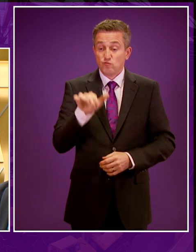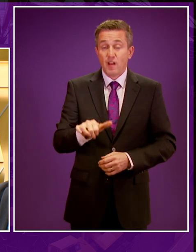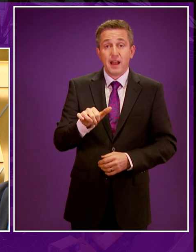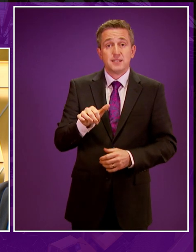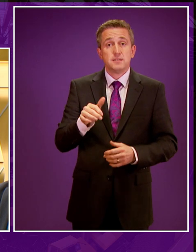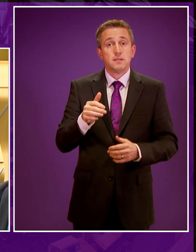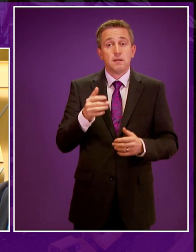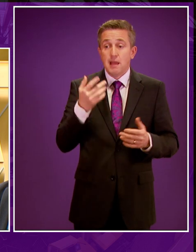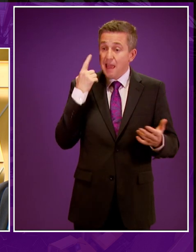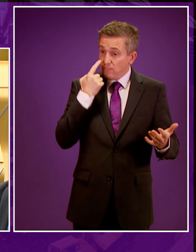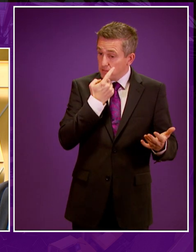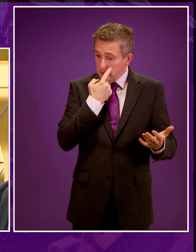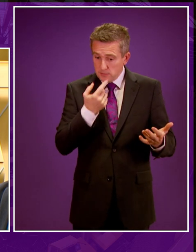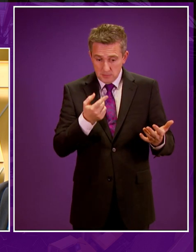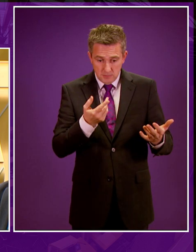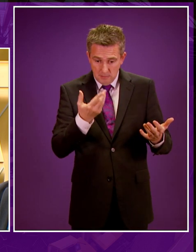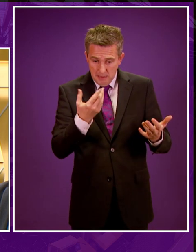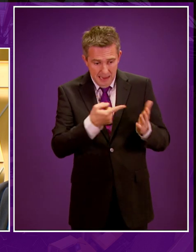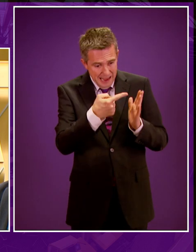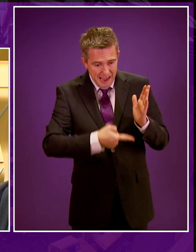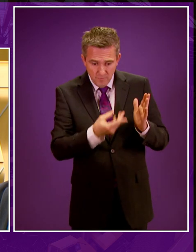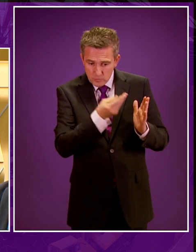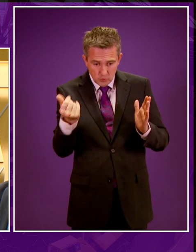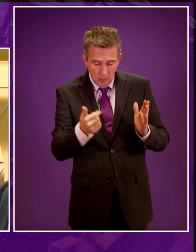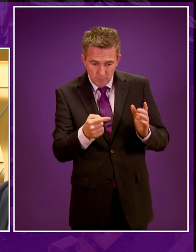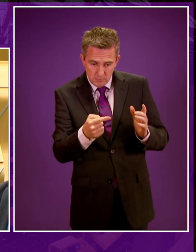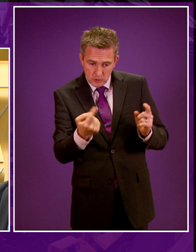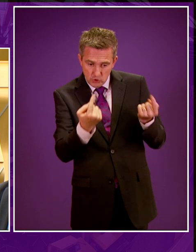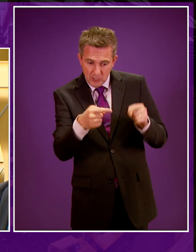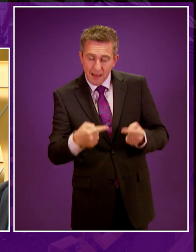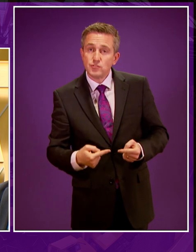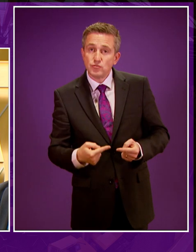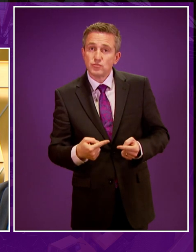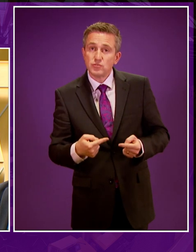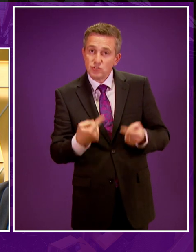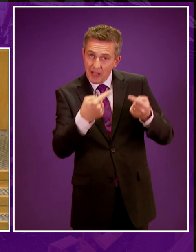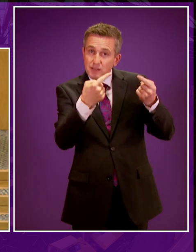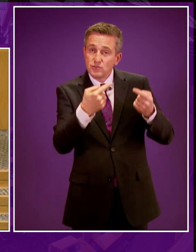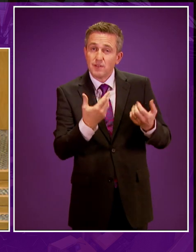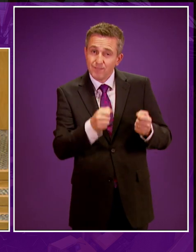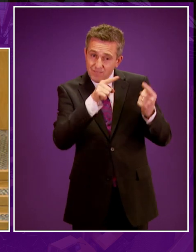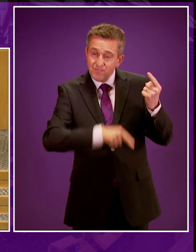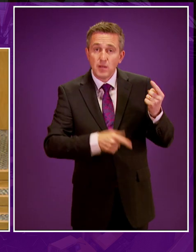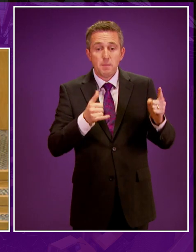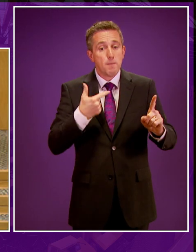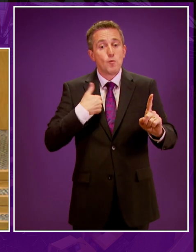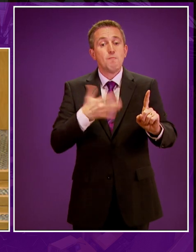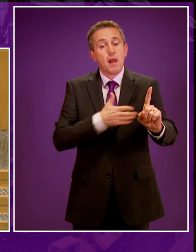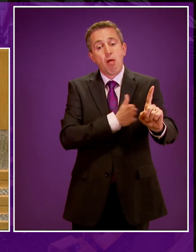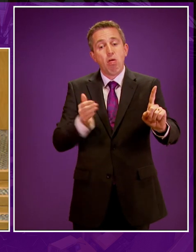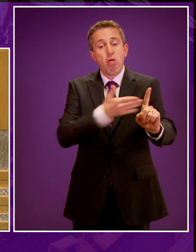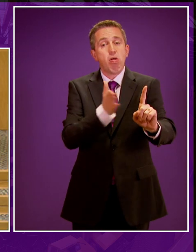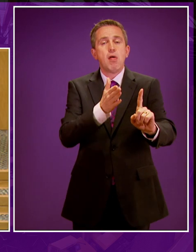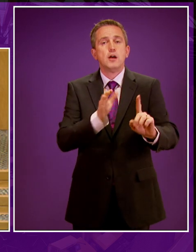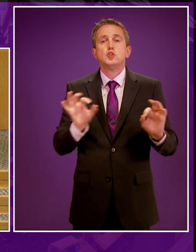that have been thrown up by the evidence and we do indeed have a position where we've taken perhaps a scenic route, not 55